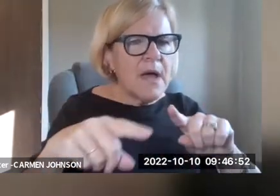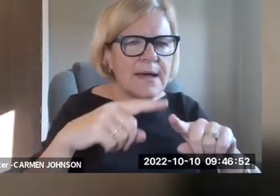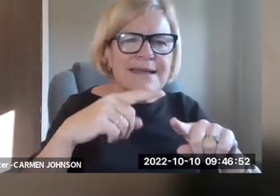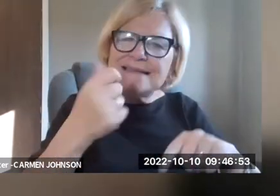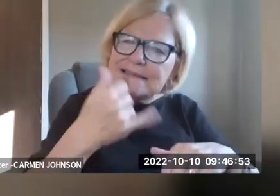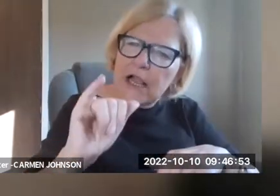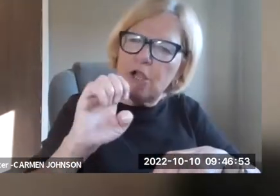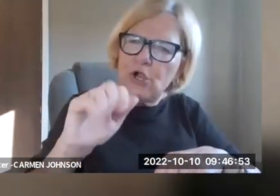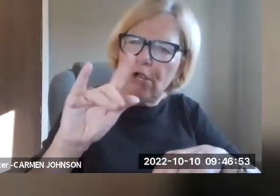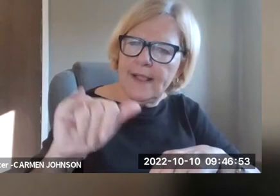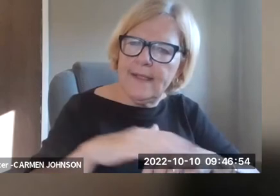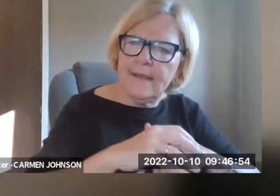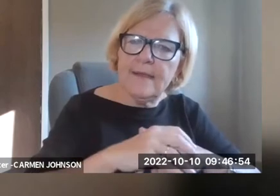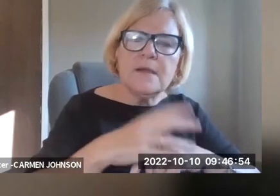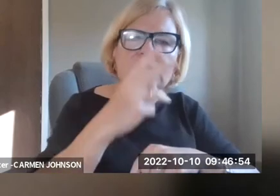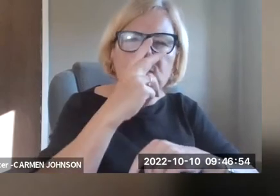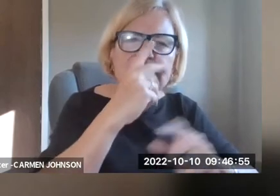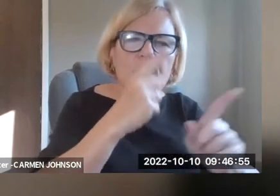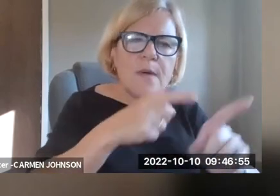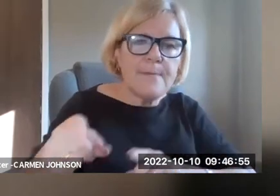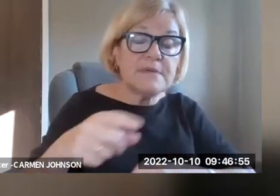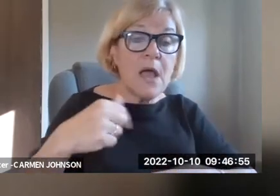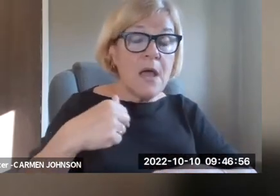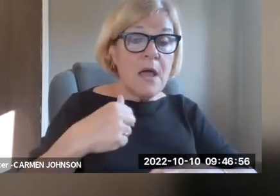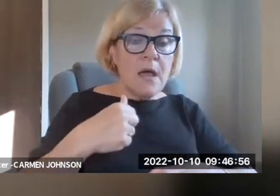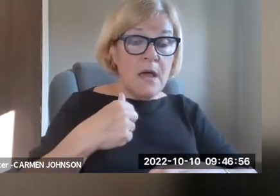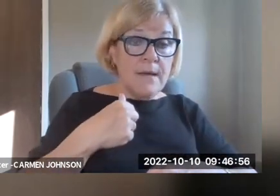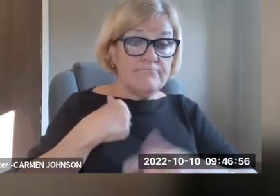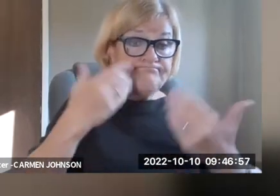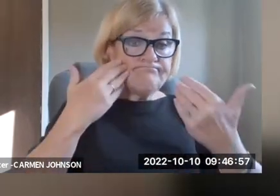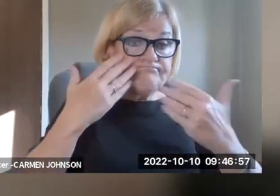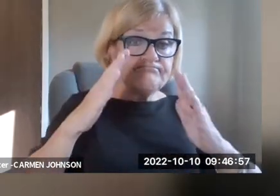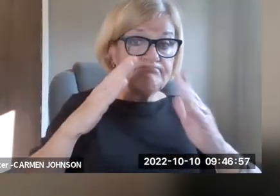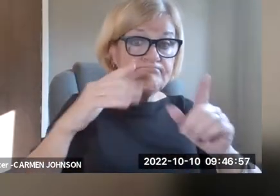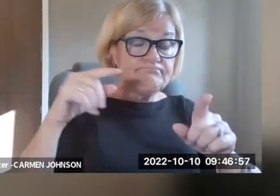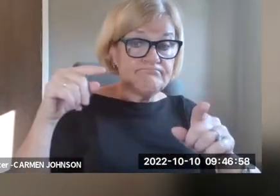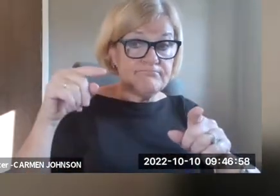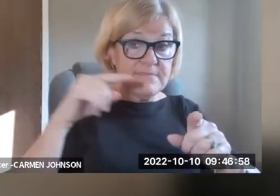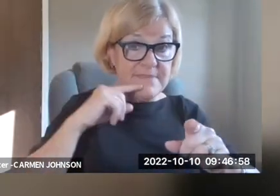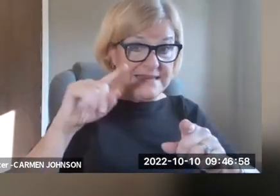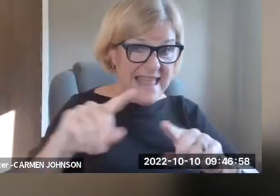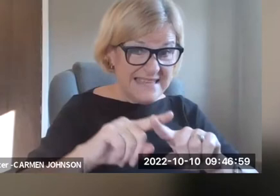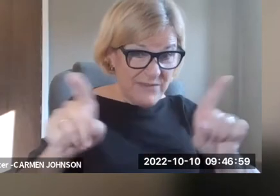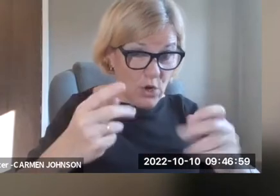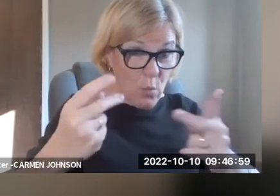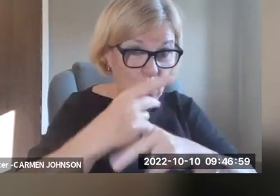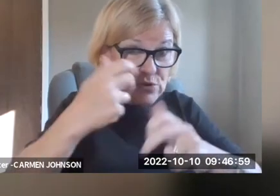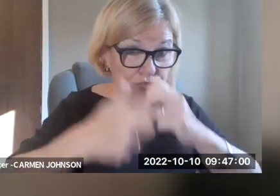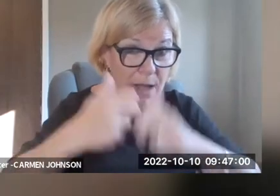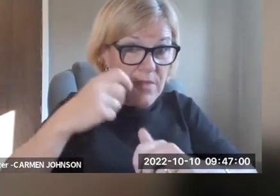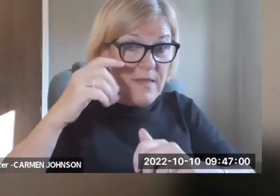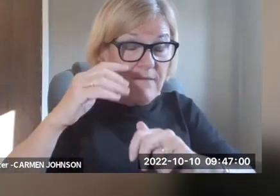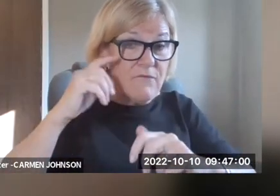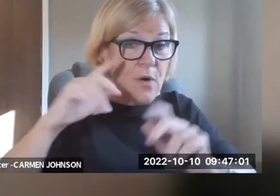Um, and I don't think they've had a lot of success in that yet, but it's early days yet. Um, so we'll see what